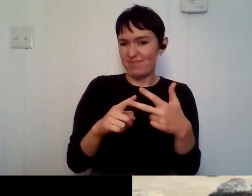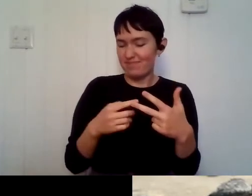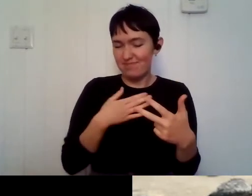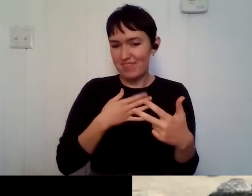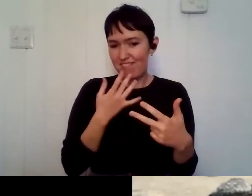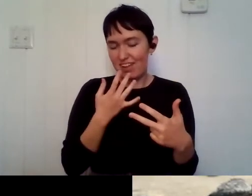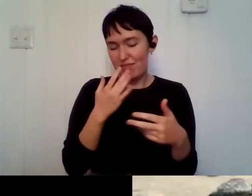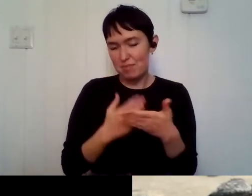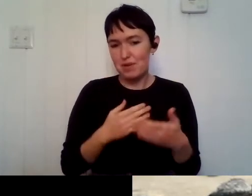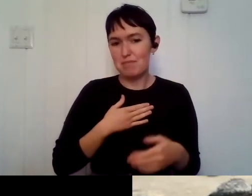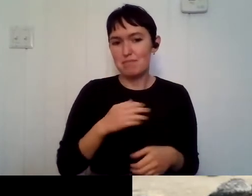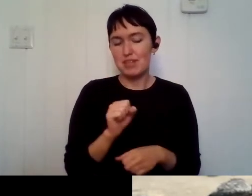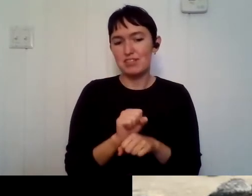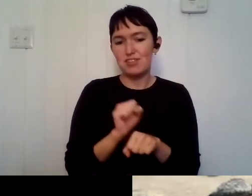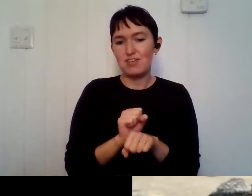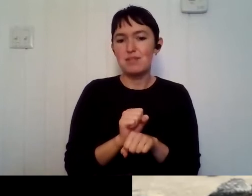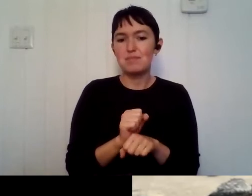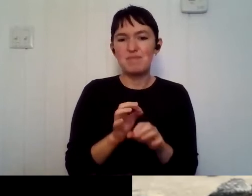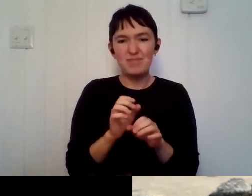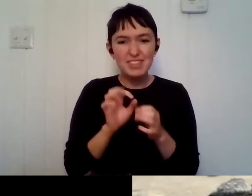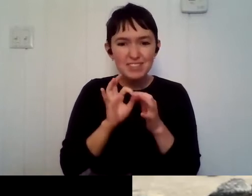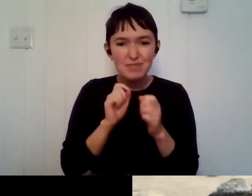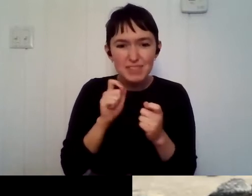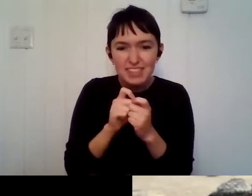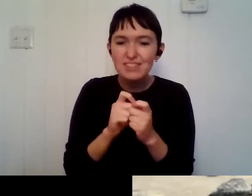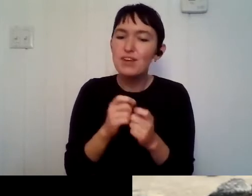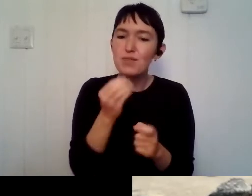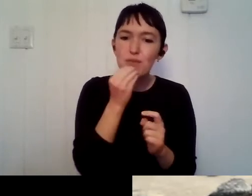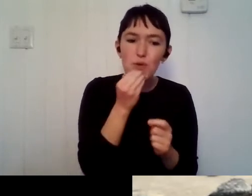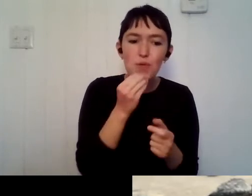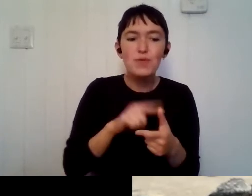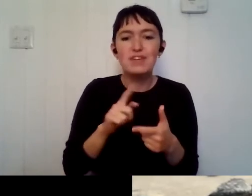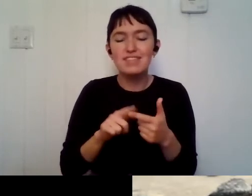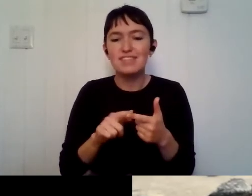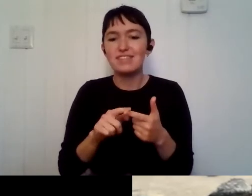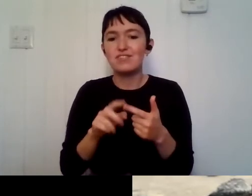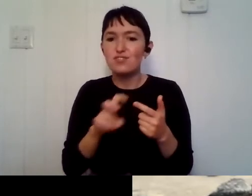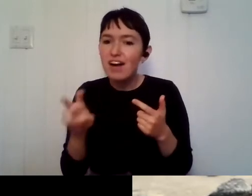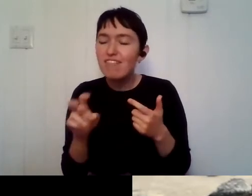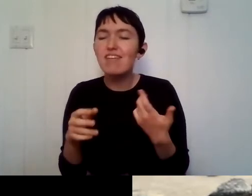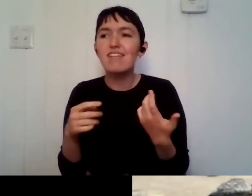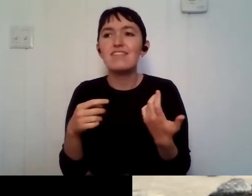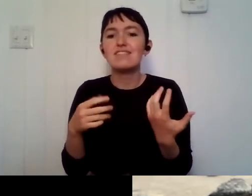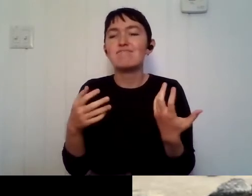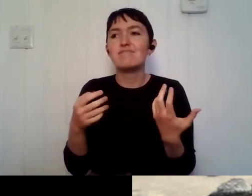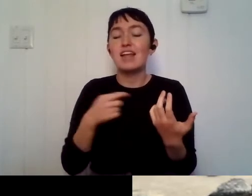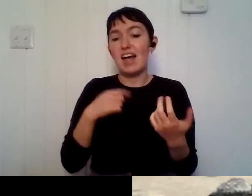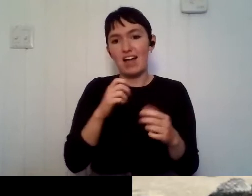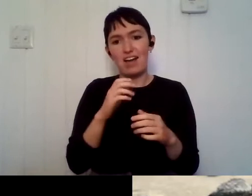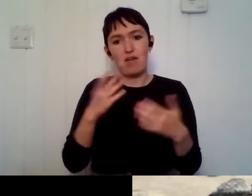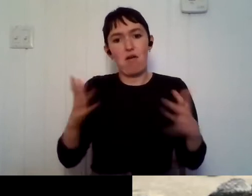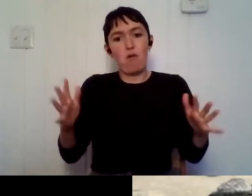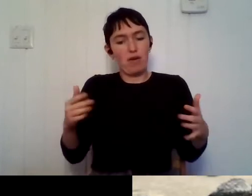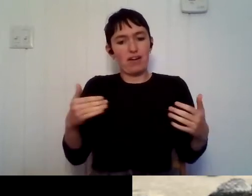part of my job, um, especially the food and traveling part. And then like, I already have a passion for animals. So of course that's going to be one of the